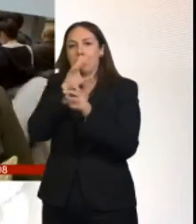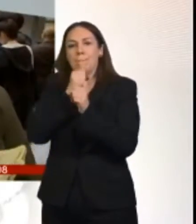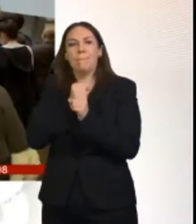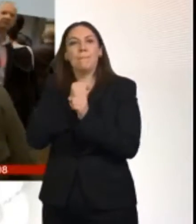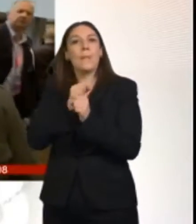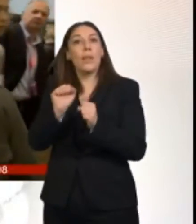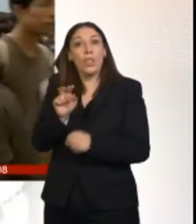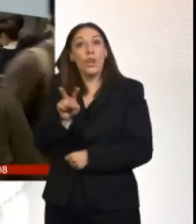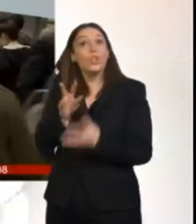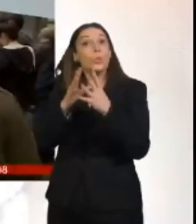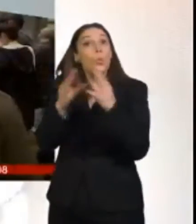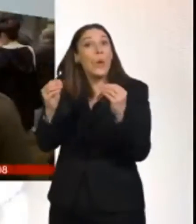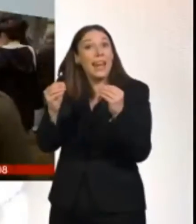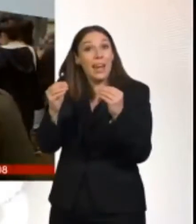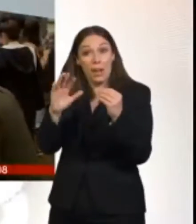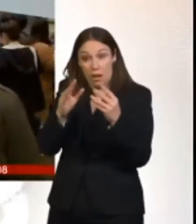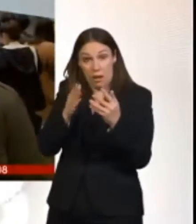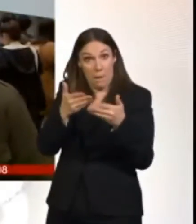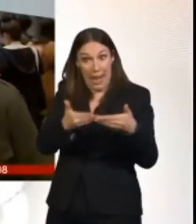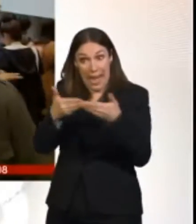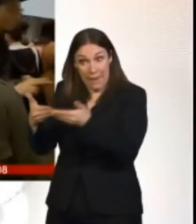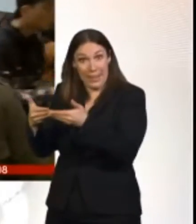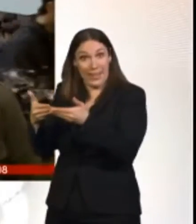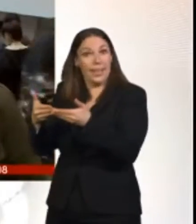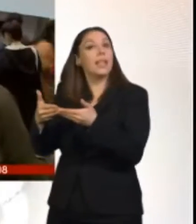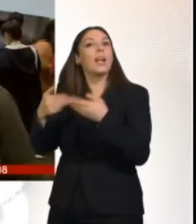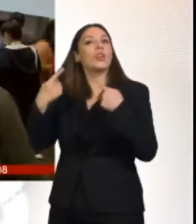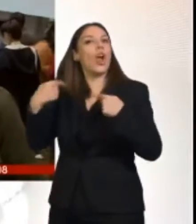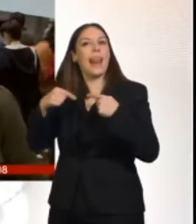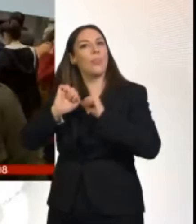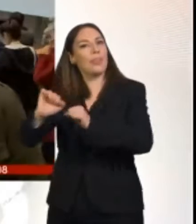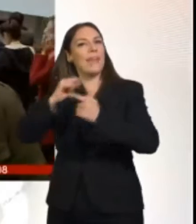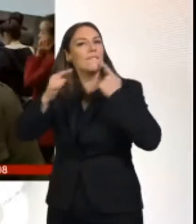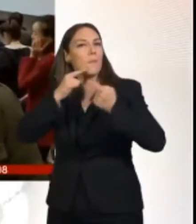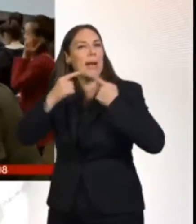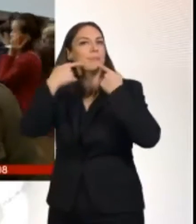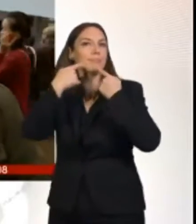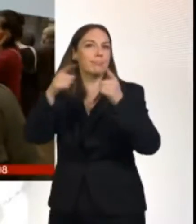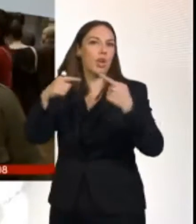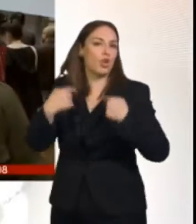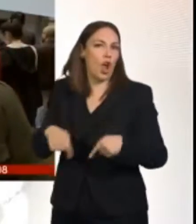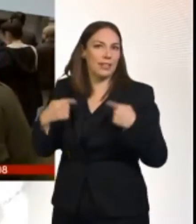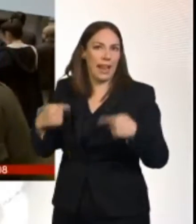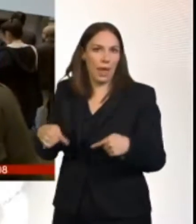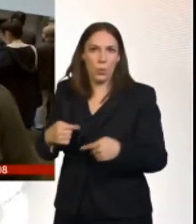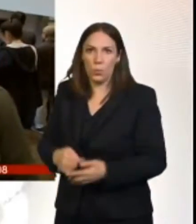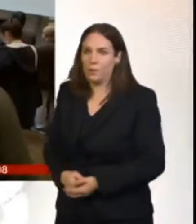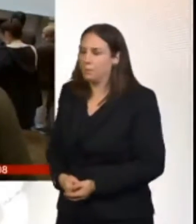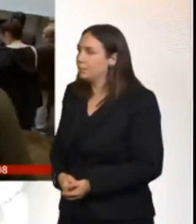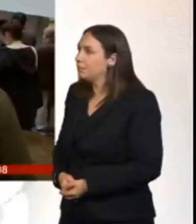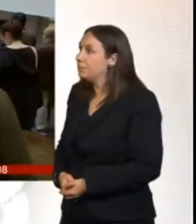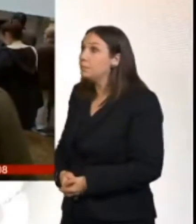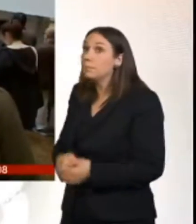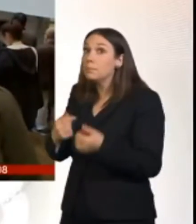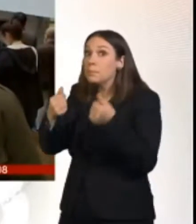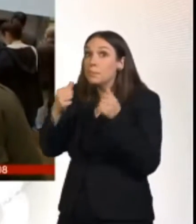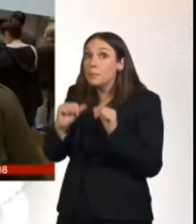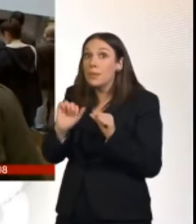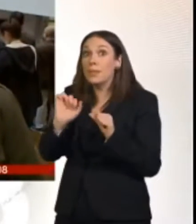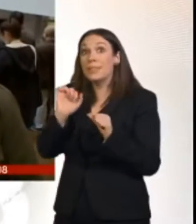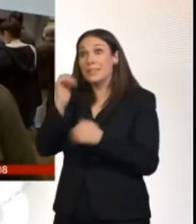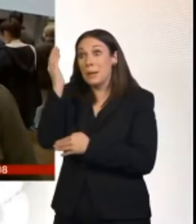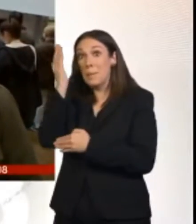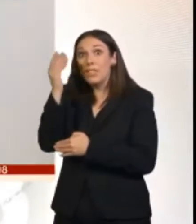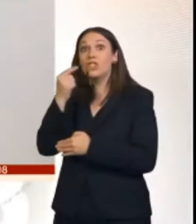couldn't say where they live, either. He did say, intriguingly, that there is another pregnancy at the very early stages involving an